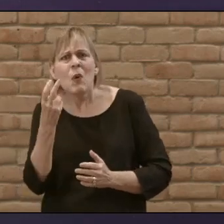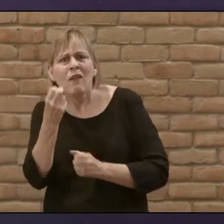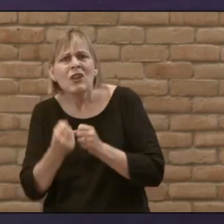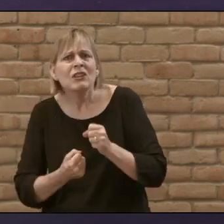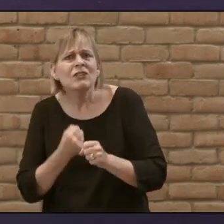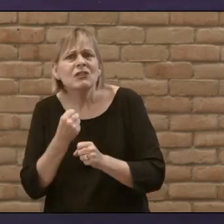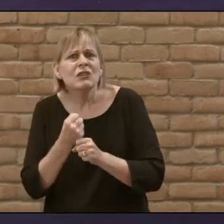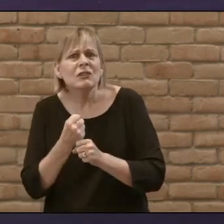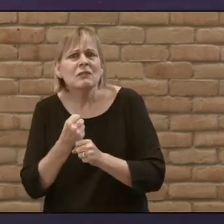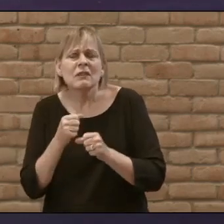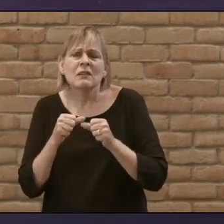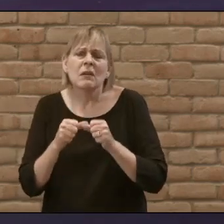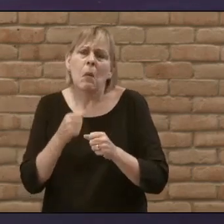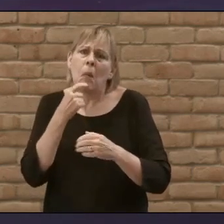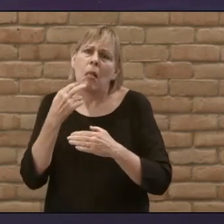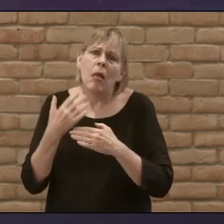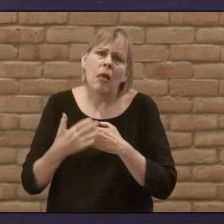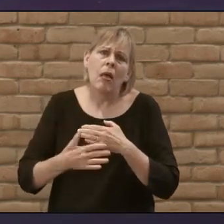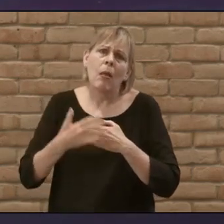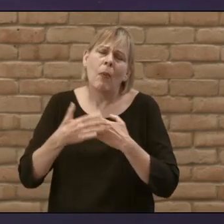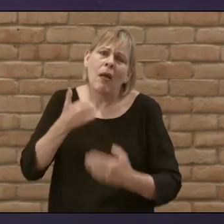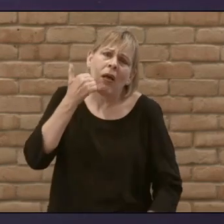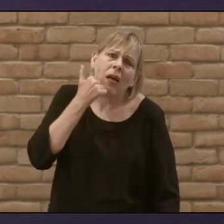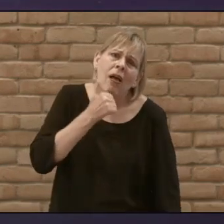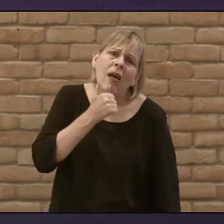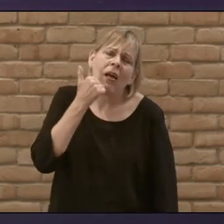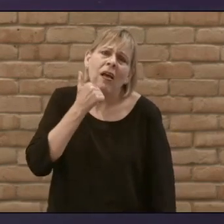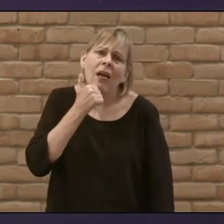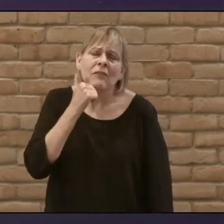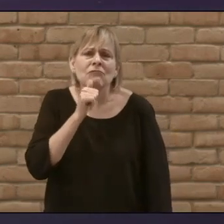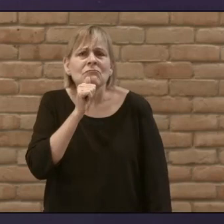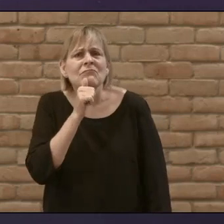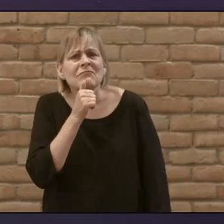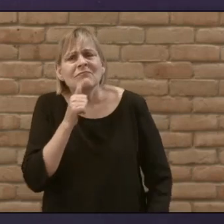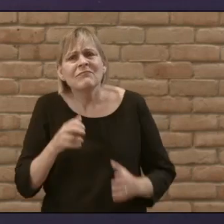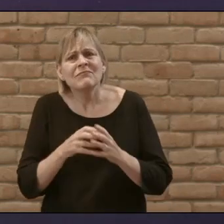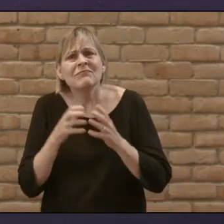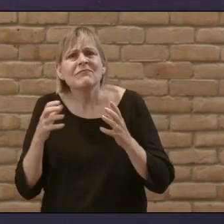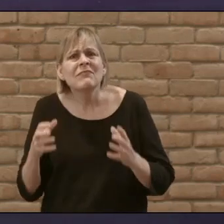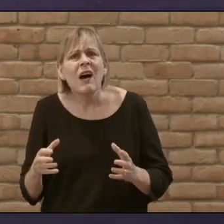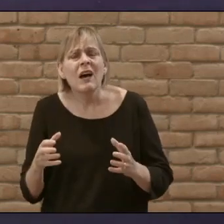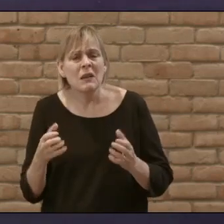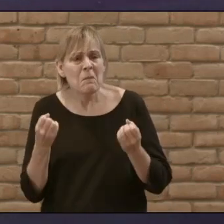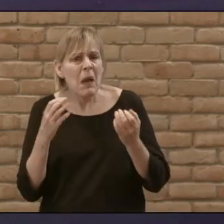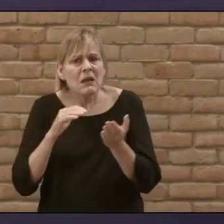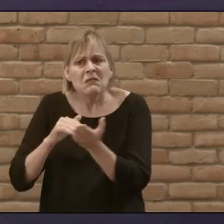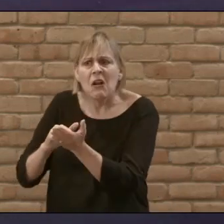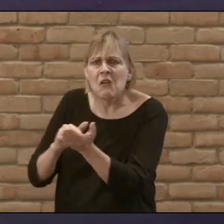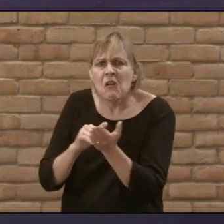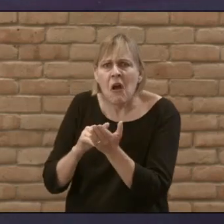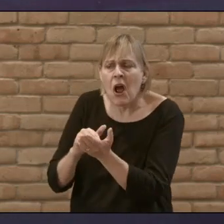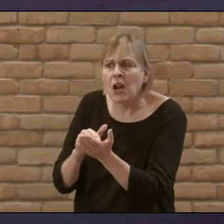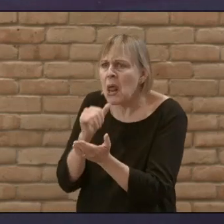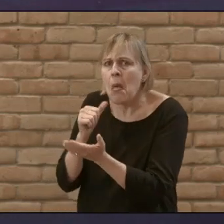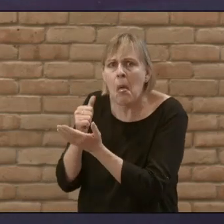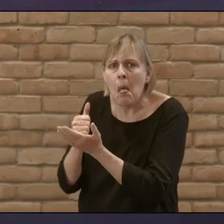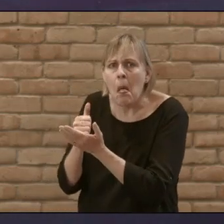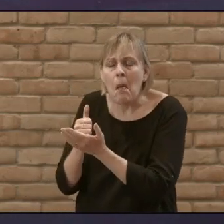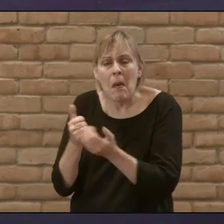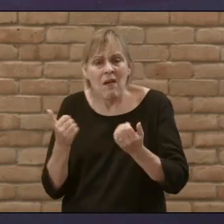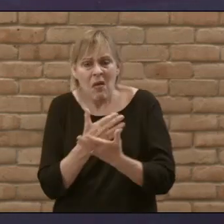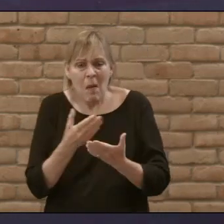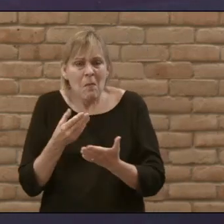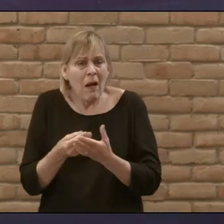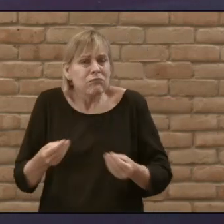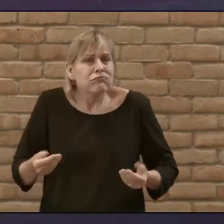years with constant bleeding. She had suffered a great deal from many doctors. And over the years, she had spent everything she